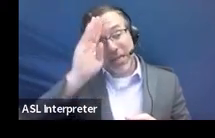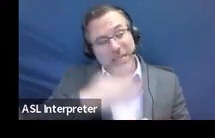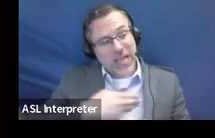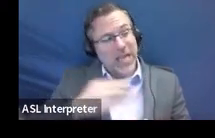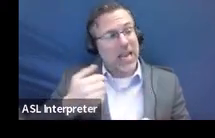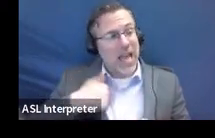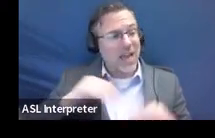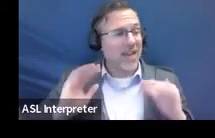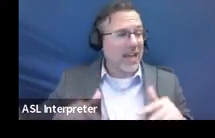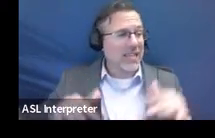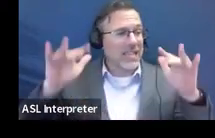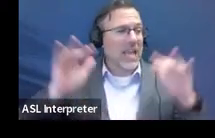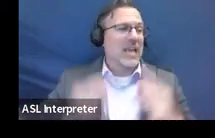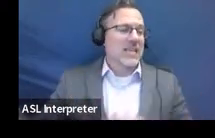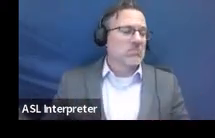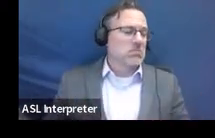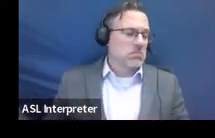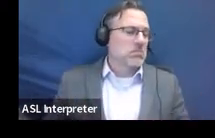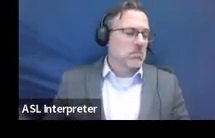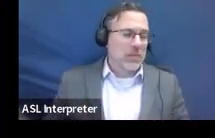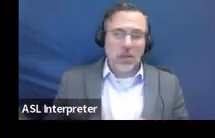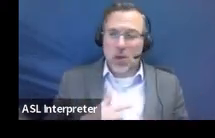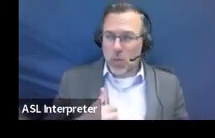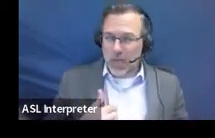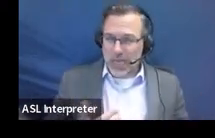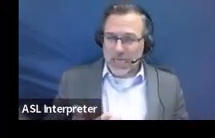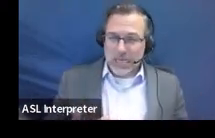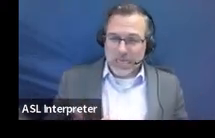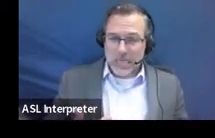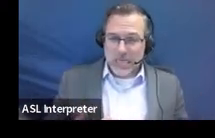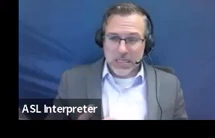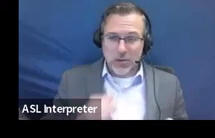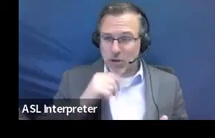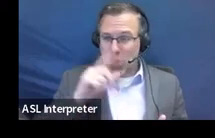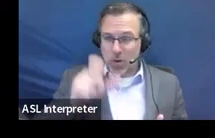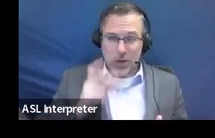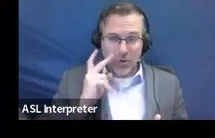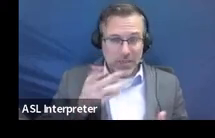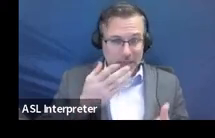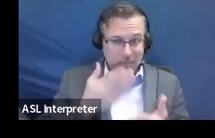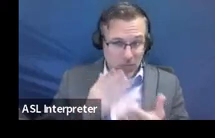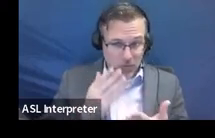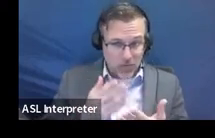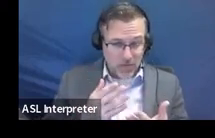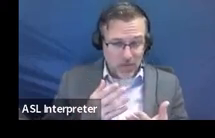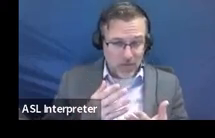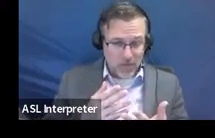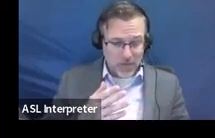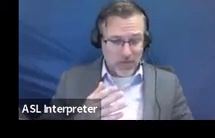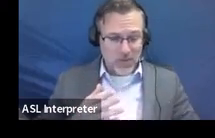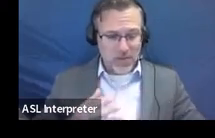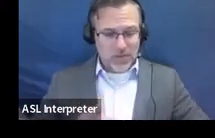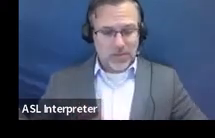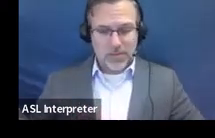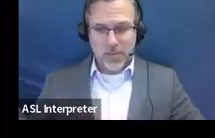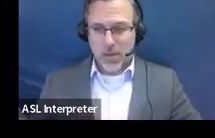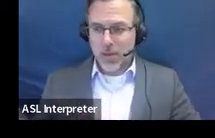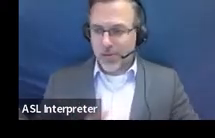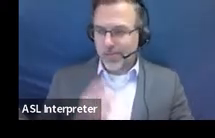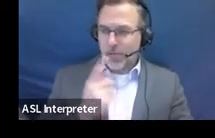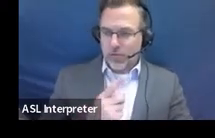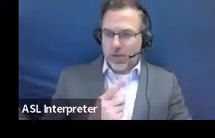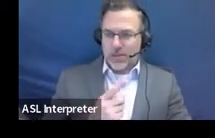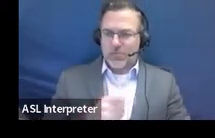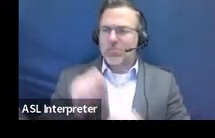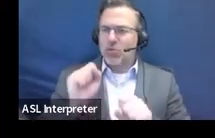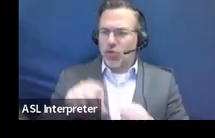you know, we're not asking for backup on that. That's all. So thank you. I'm hearing no. Yes. Yeah. Right. I, you can put that in here